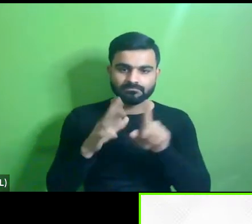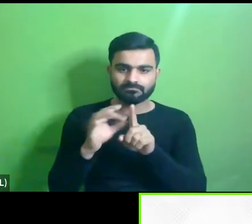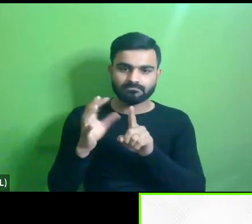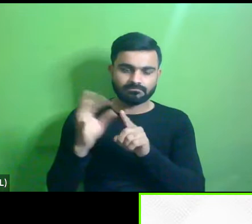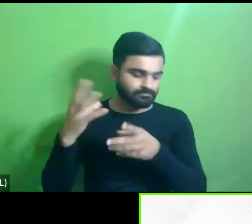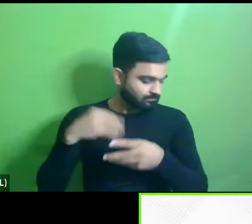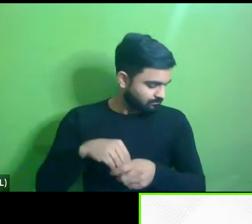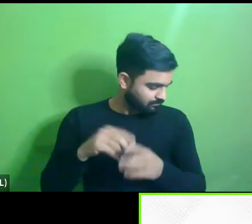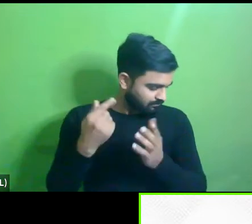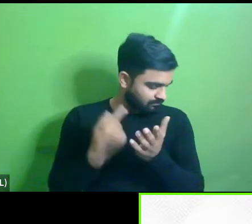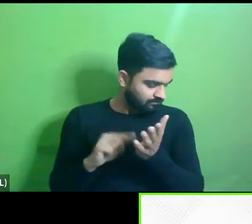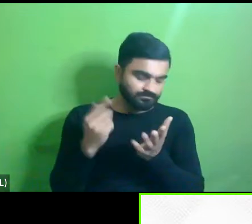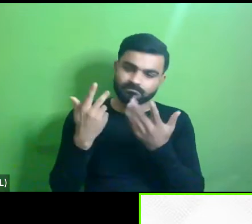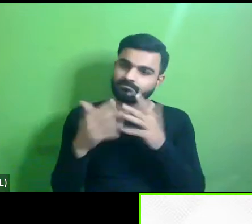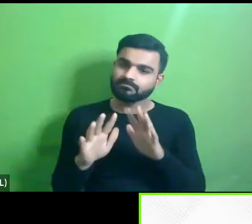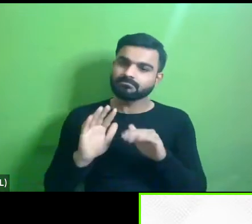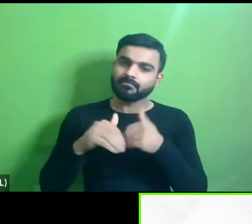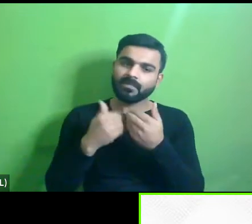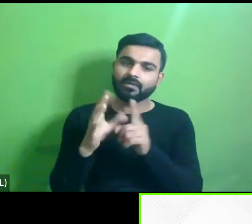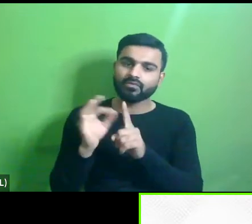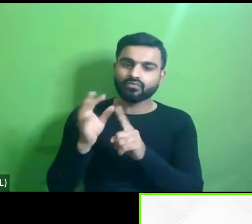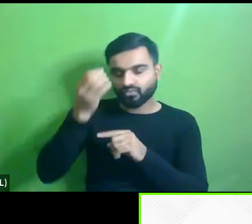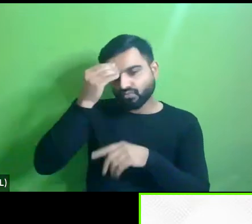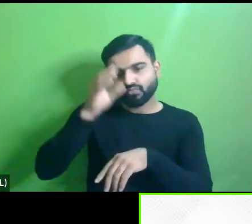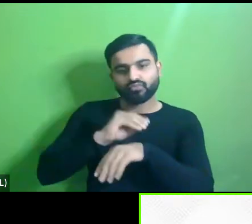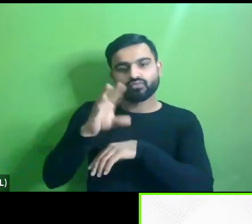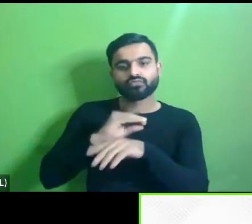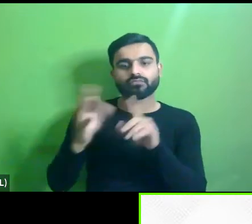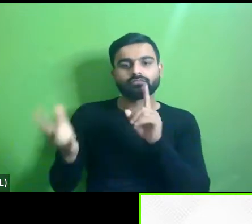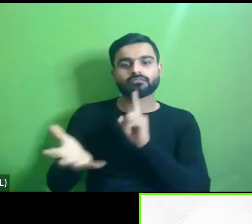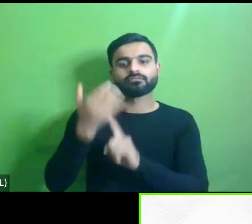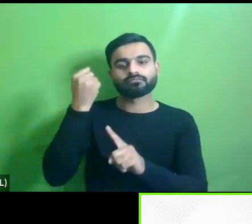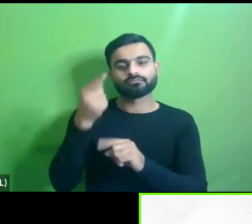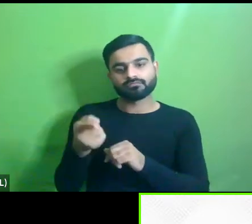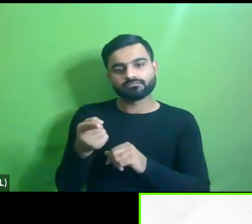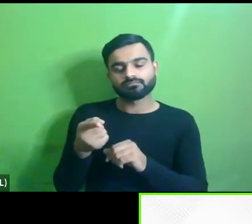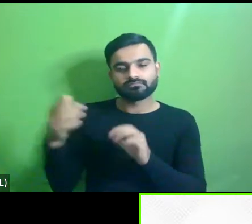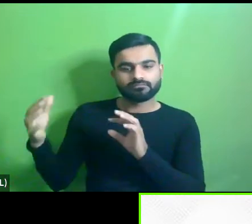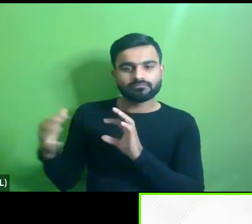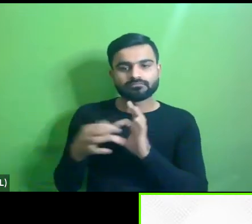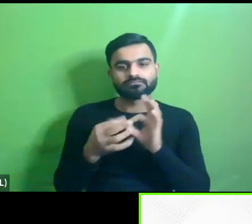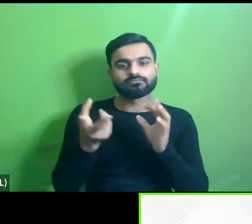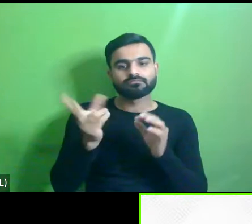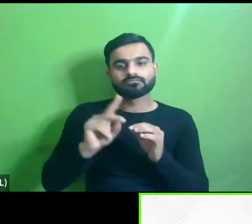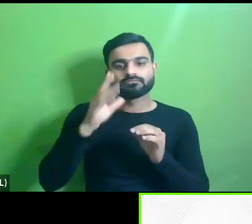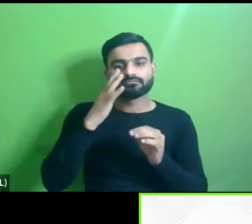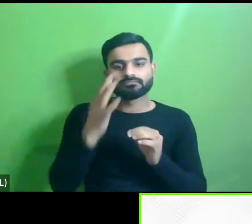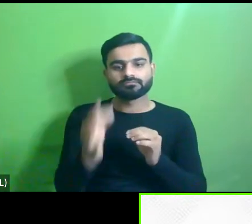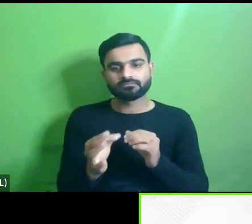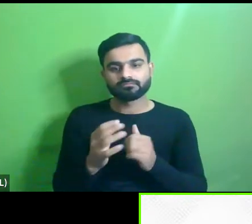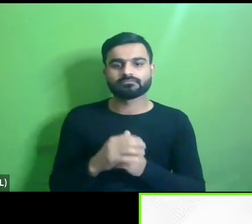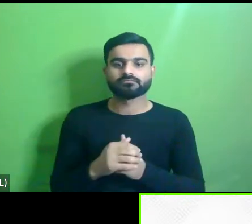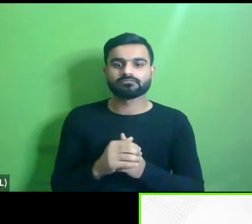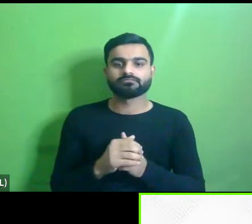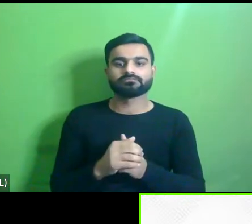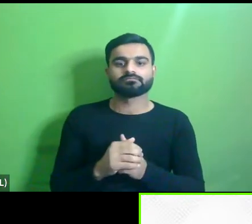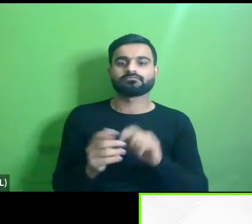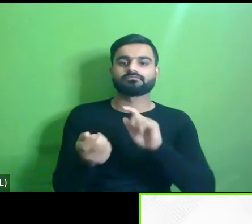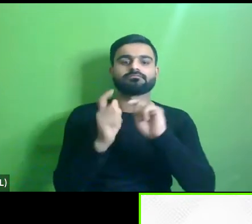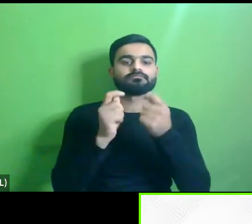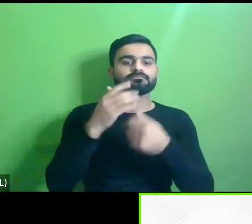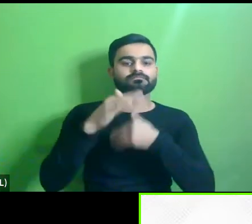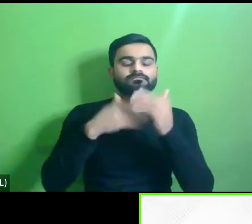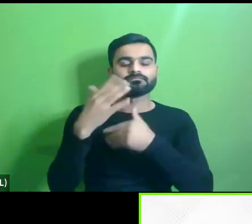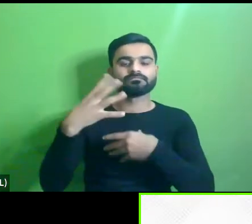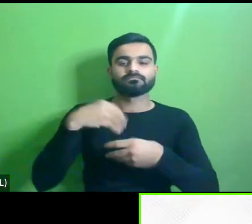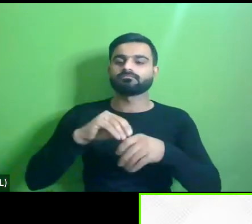approval um and how a consultative approach uh is uh again something which is very important in uh to be integrated into the